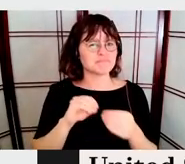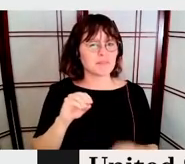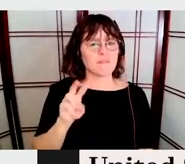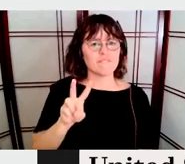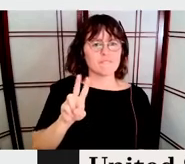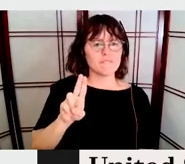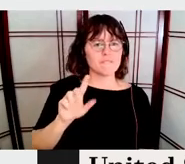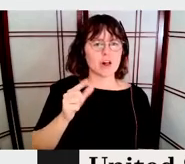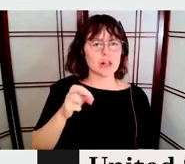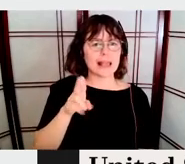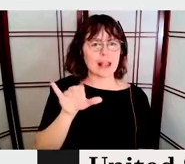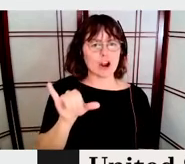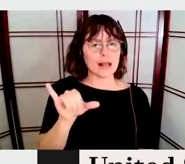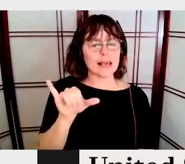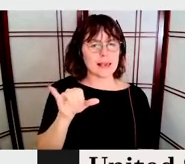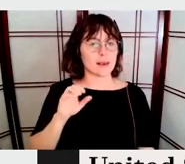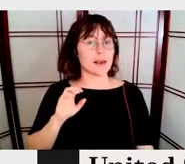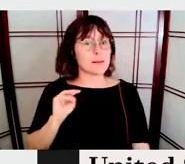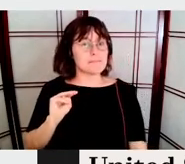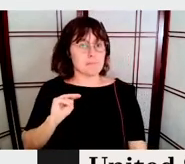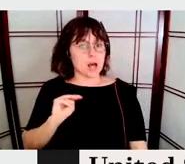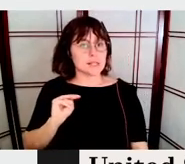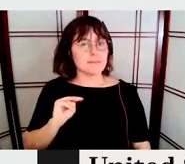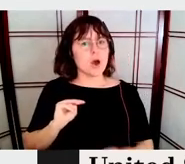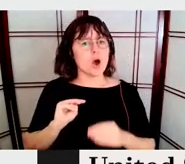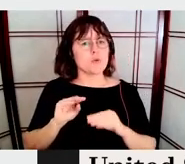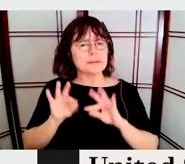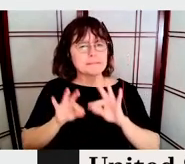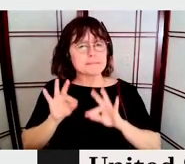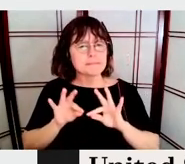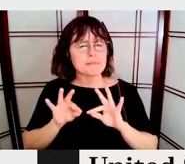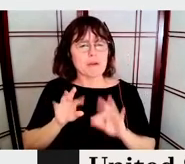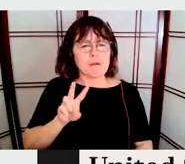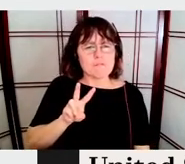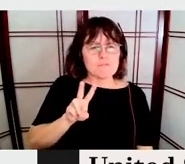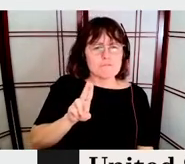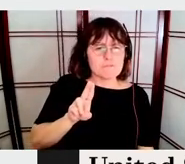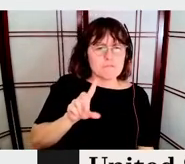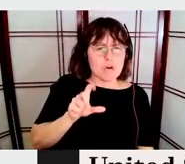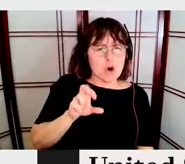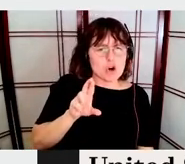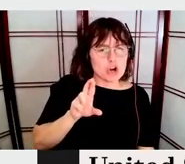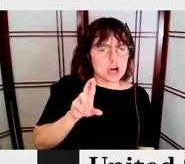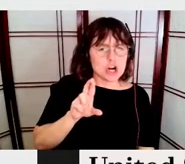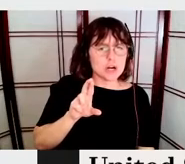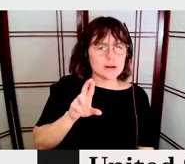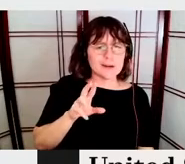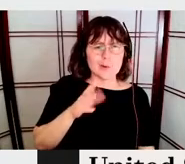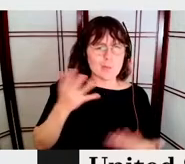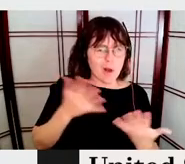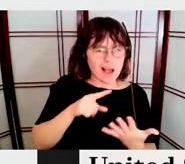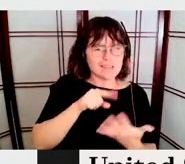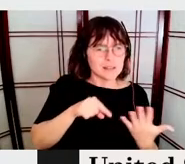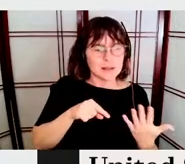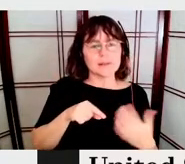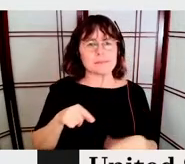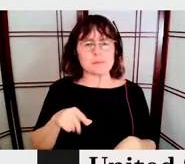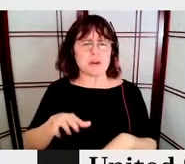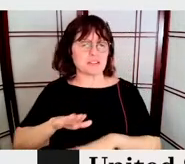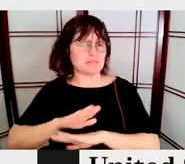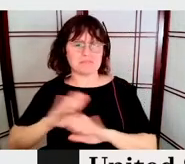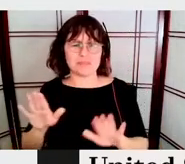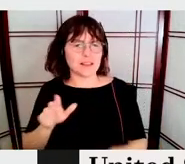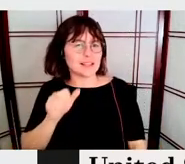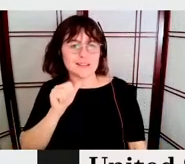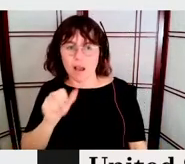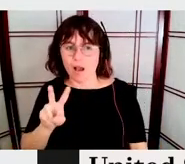was, was talking about the difference between what is vulgar and what is not. And this is a, world that really, really,